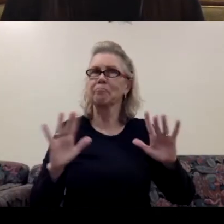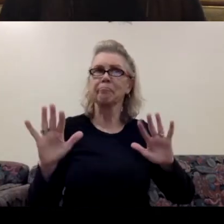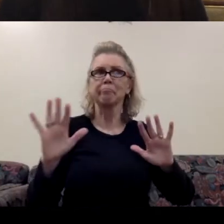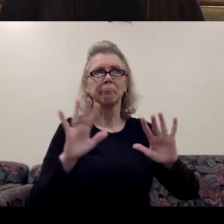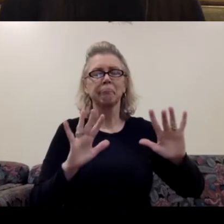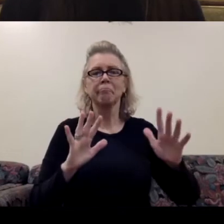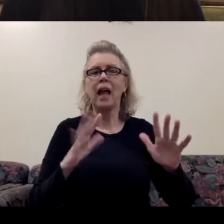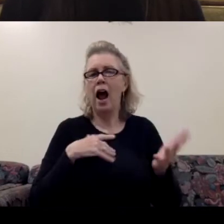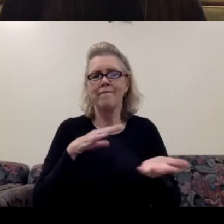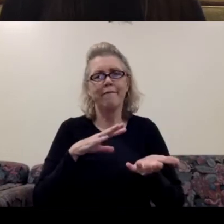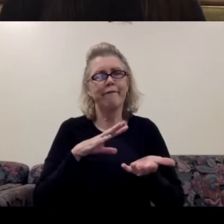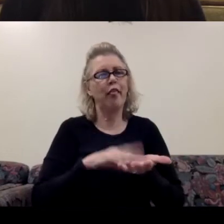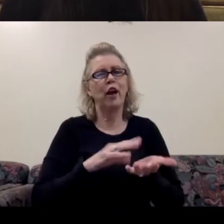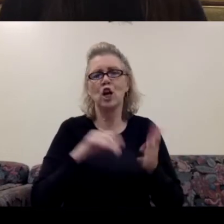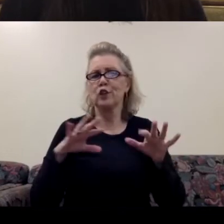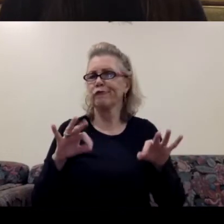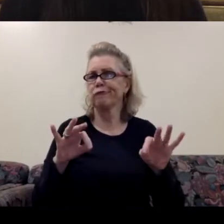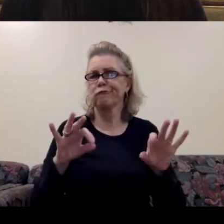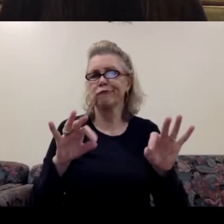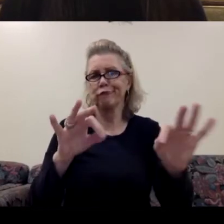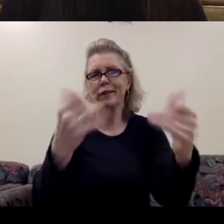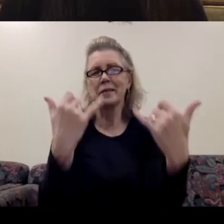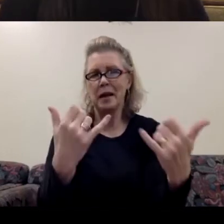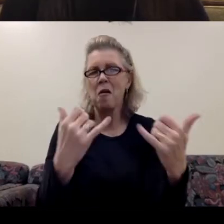learn. It's a process of learning all the time.